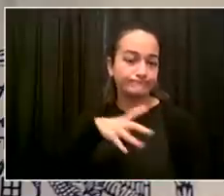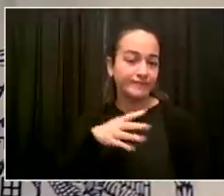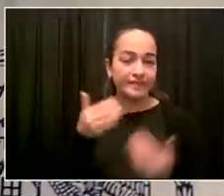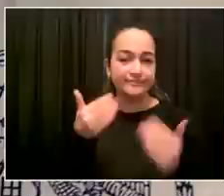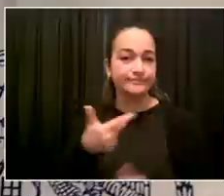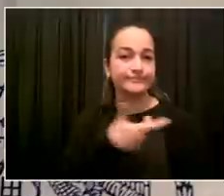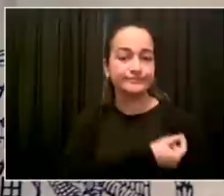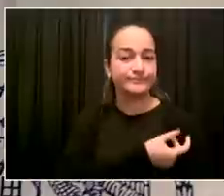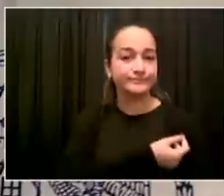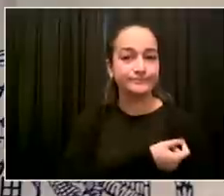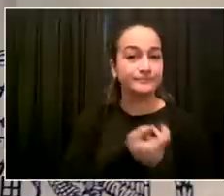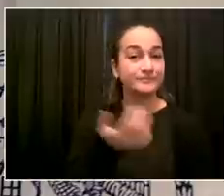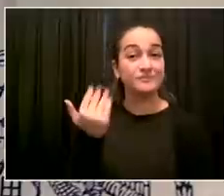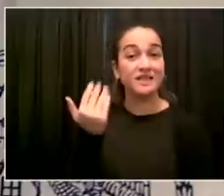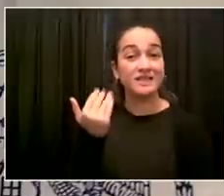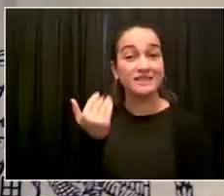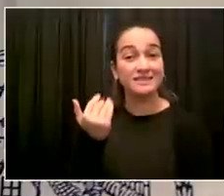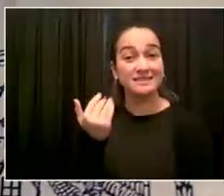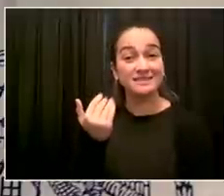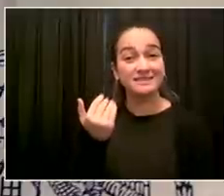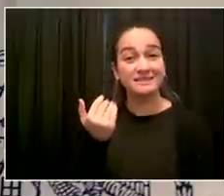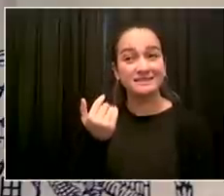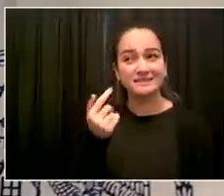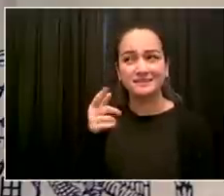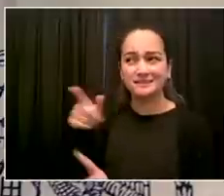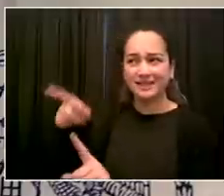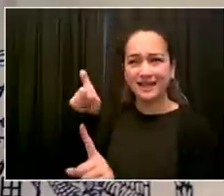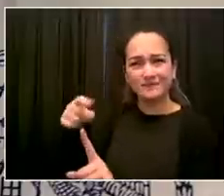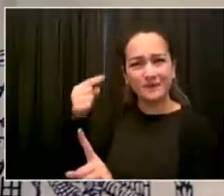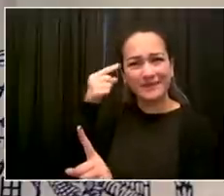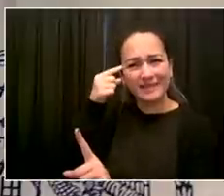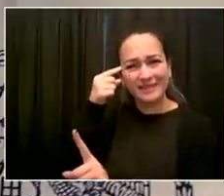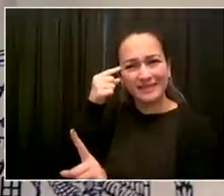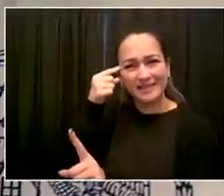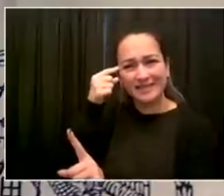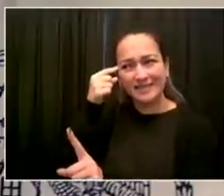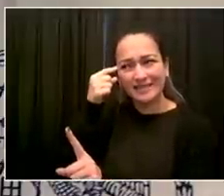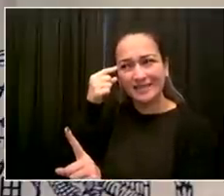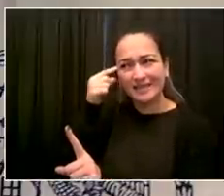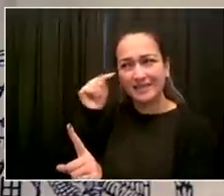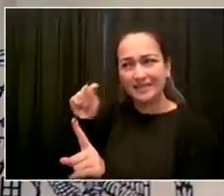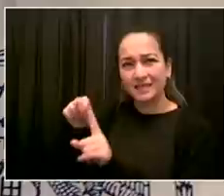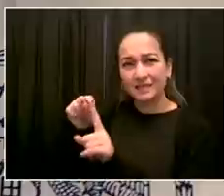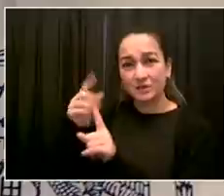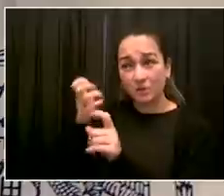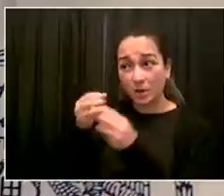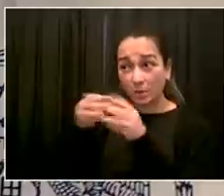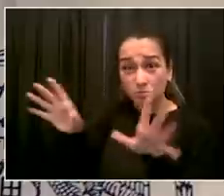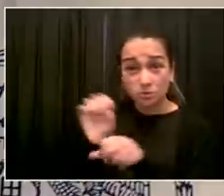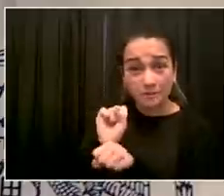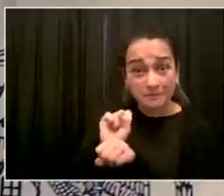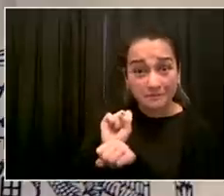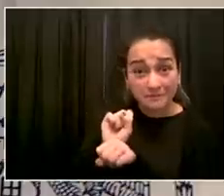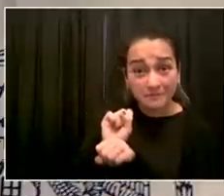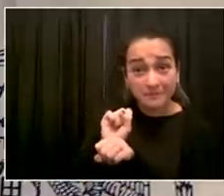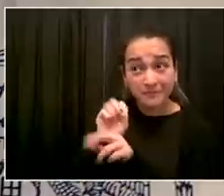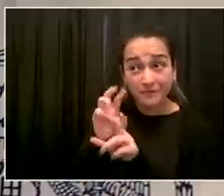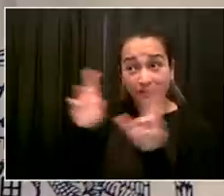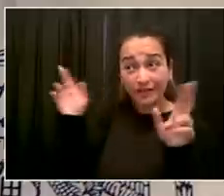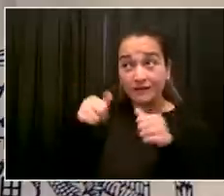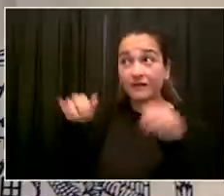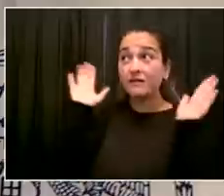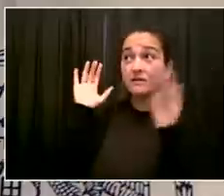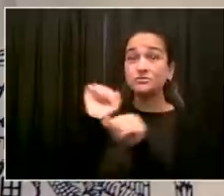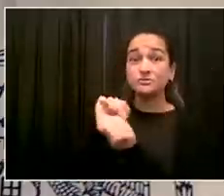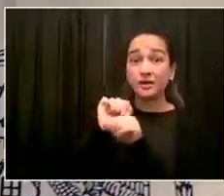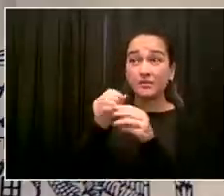serving people, a community of people? Are you really ready to give that up? Are you really ready to give up your paycheck? A lot of people at that point say, okay, wait, I'll go get